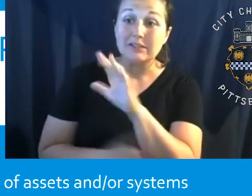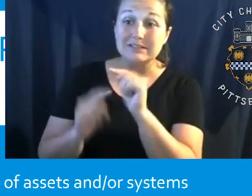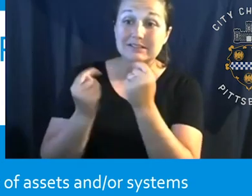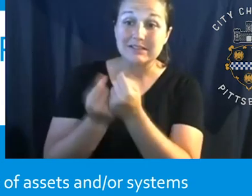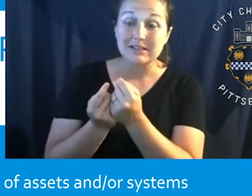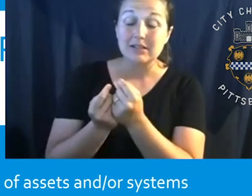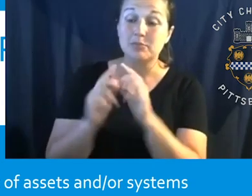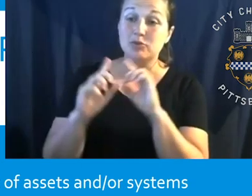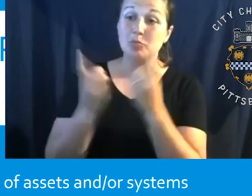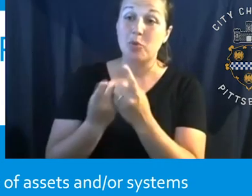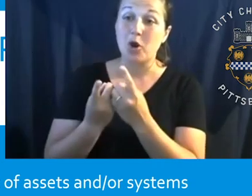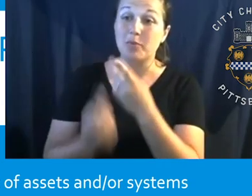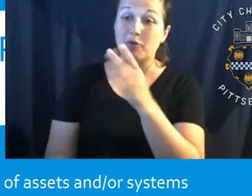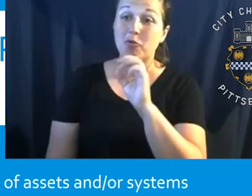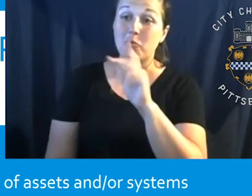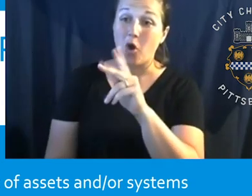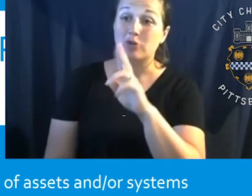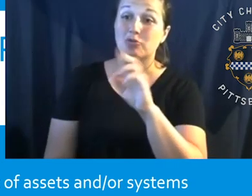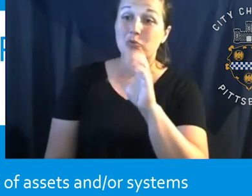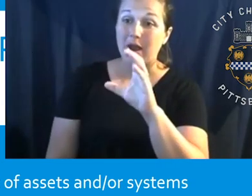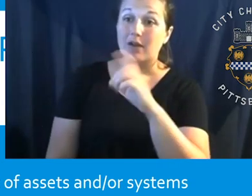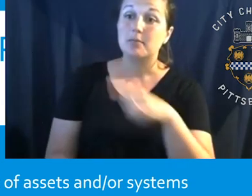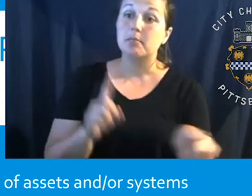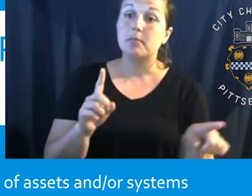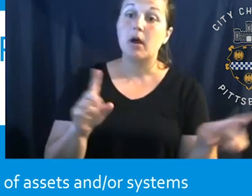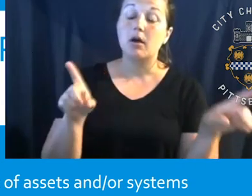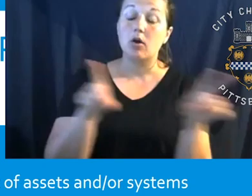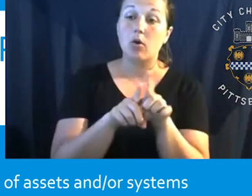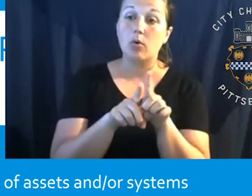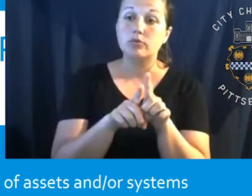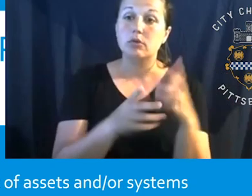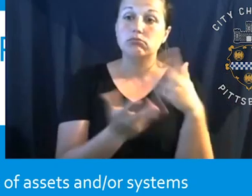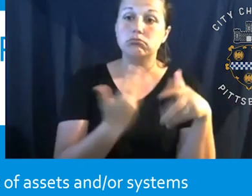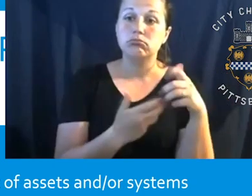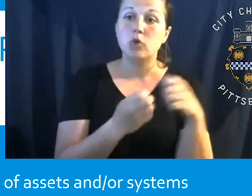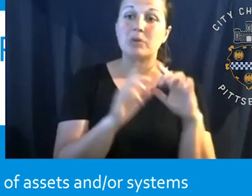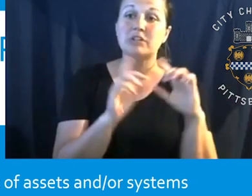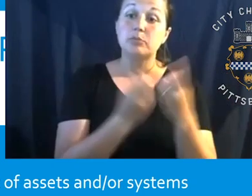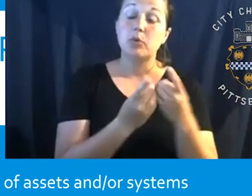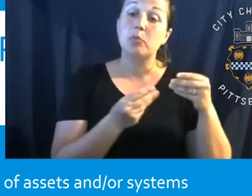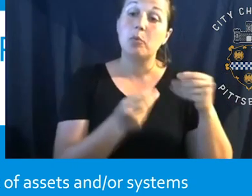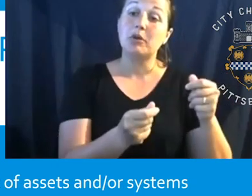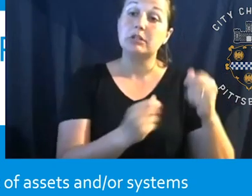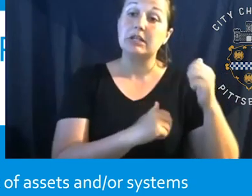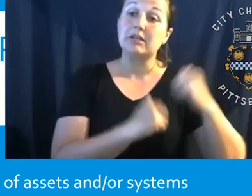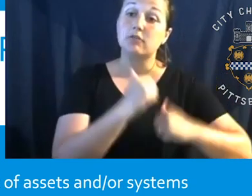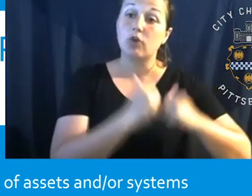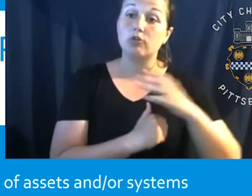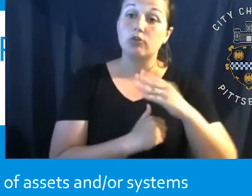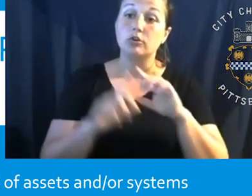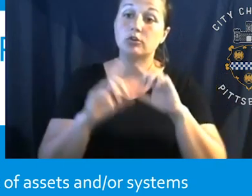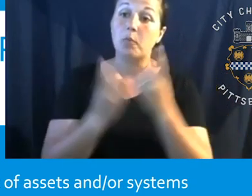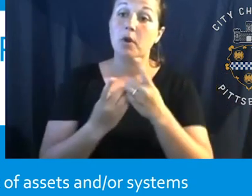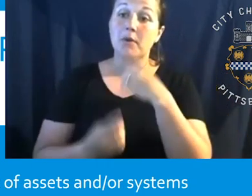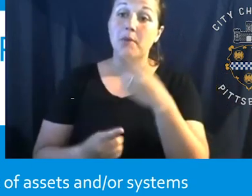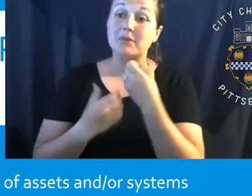parks and recreation, but we also interface with, um, the department of mobility and infrastructure, also the department of public safety,